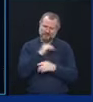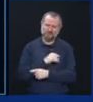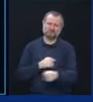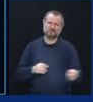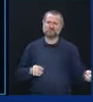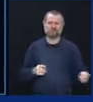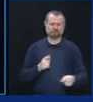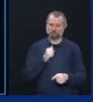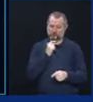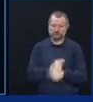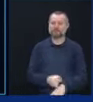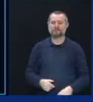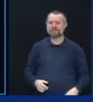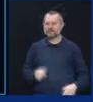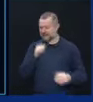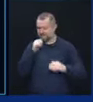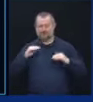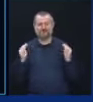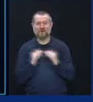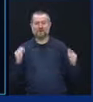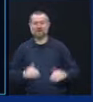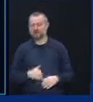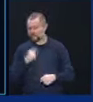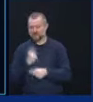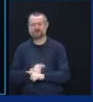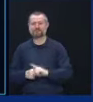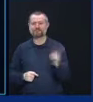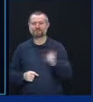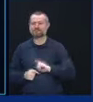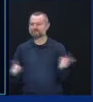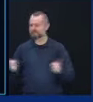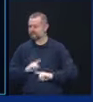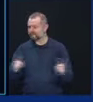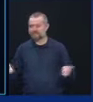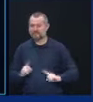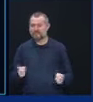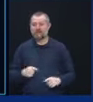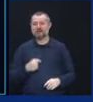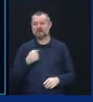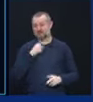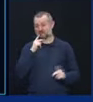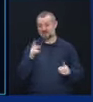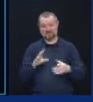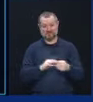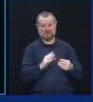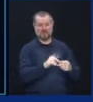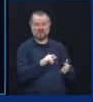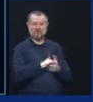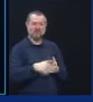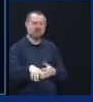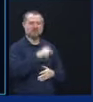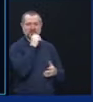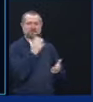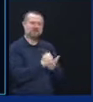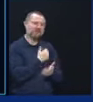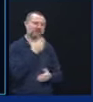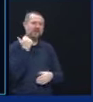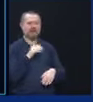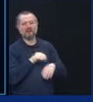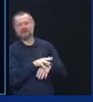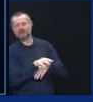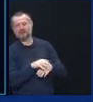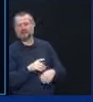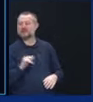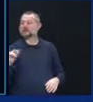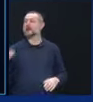unfair. And also, you suggest to the people of the state of New York that they're not getting the best guidance. That's a lie.